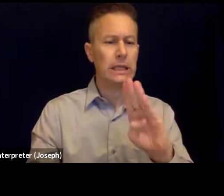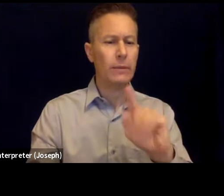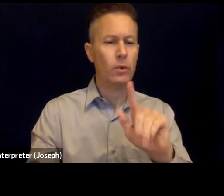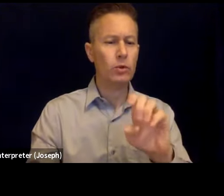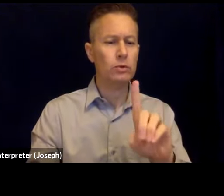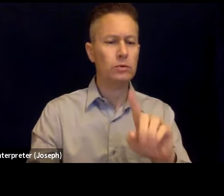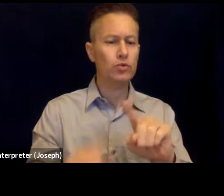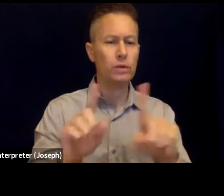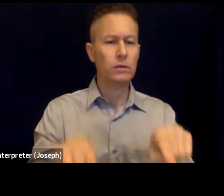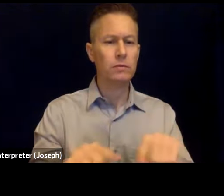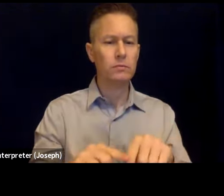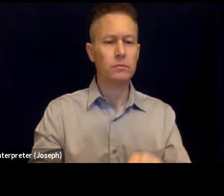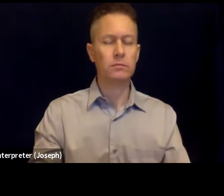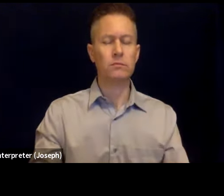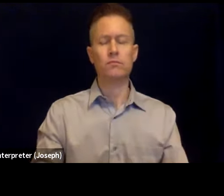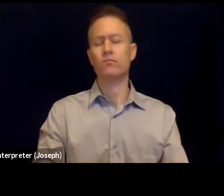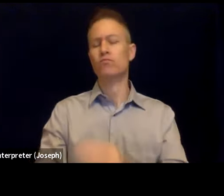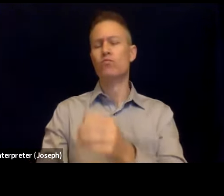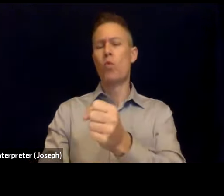Just one second.